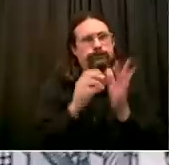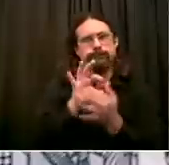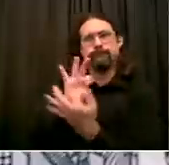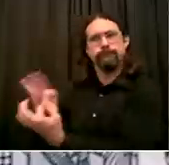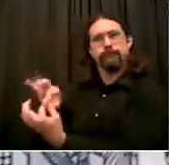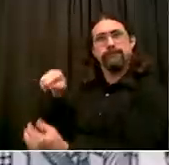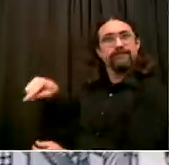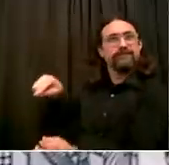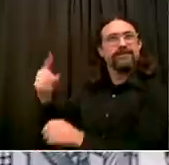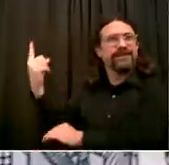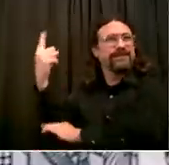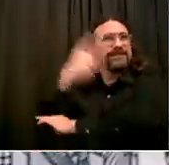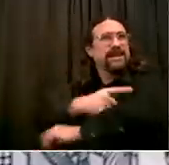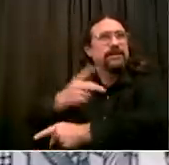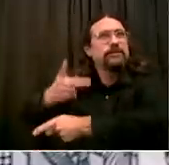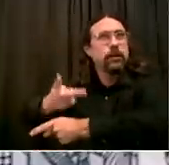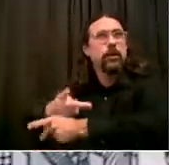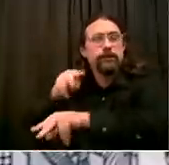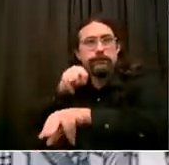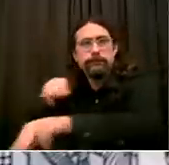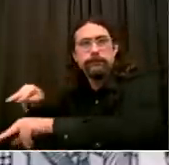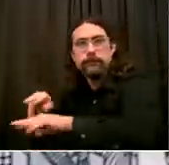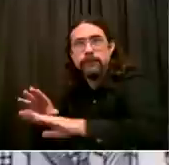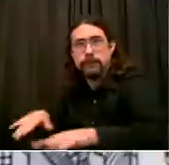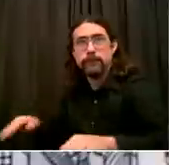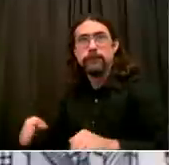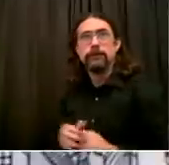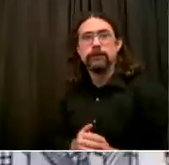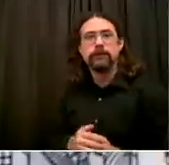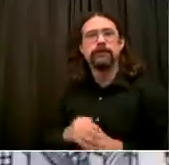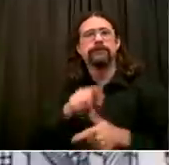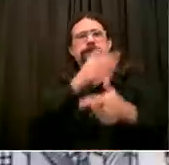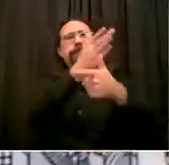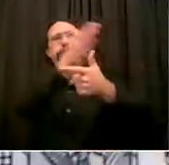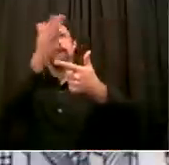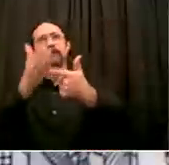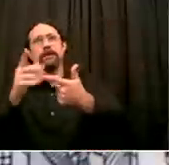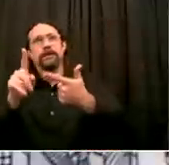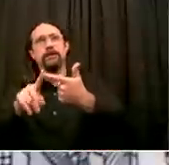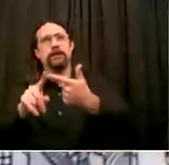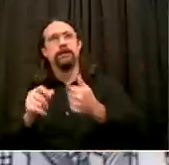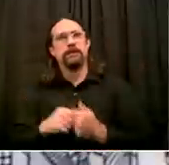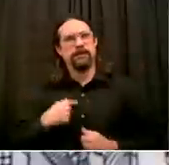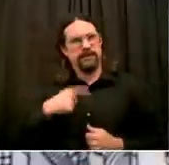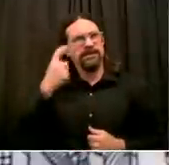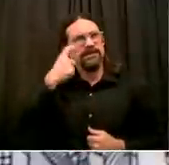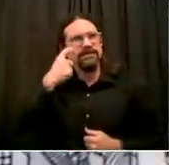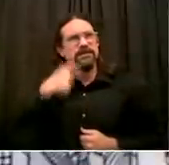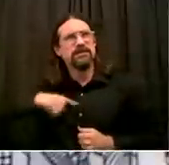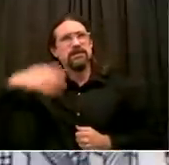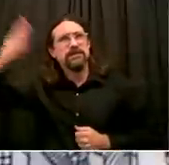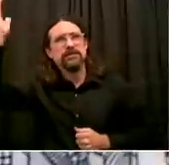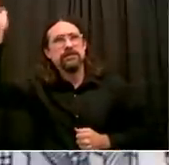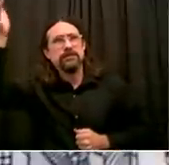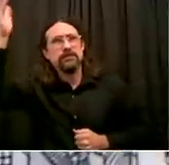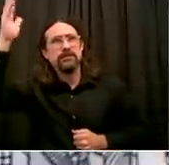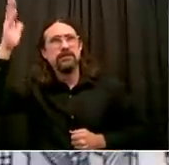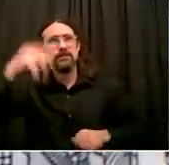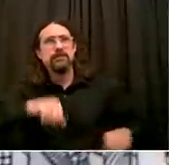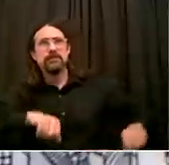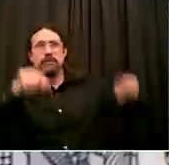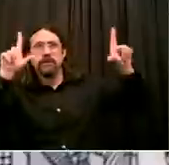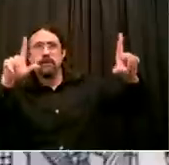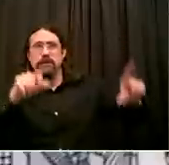going on, how much testing is going on. Here at the local level where the rubber hits the road, there's an extraordinary effort going on.